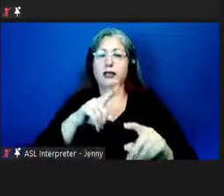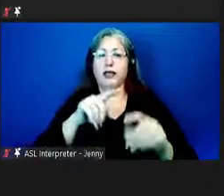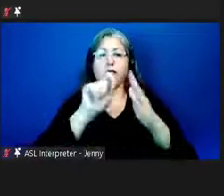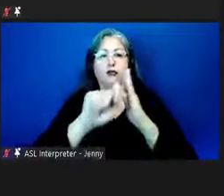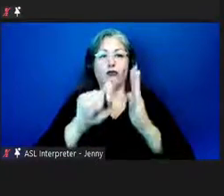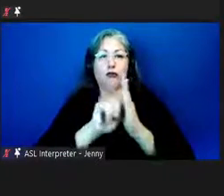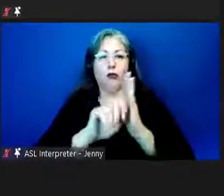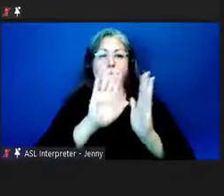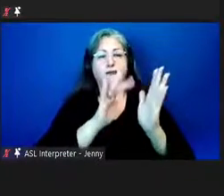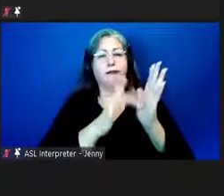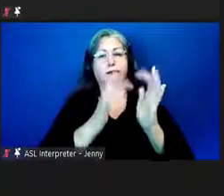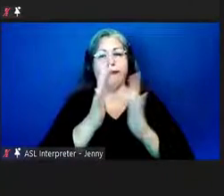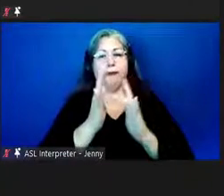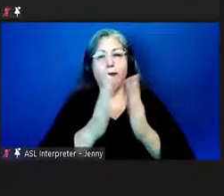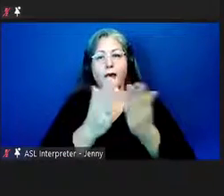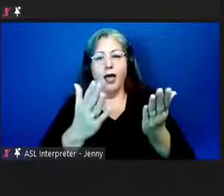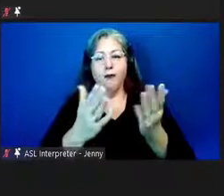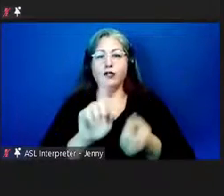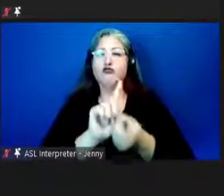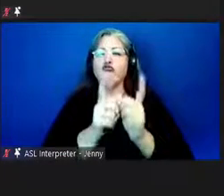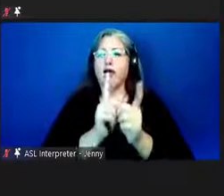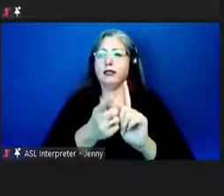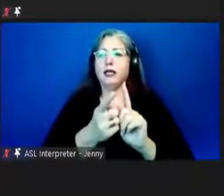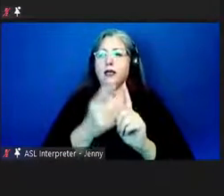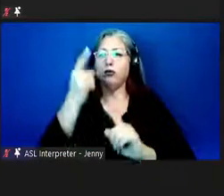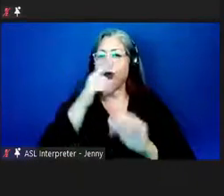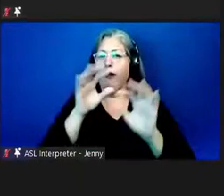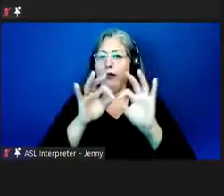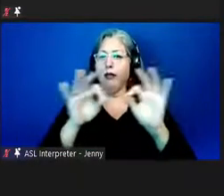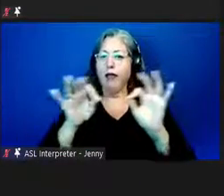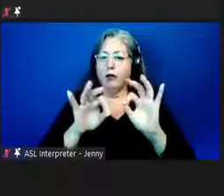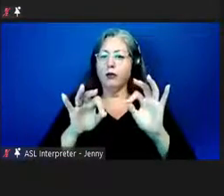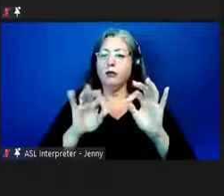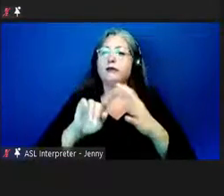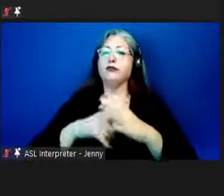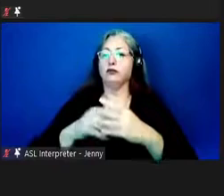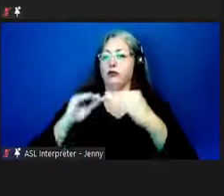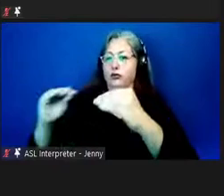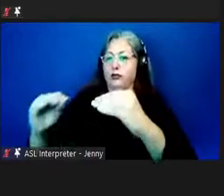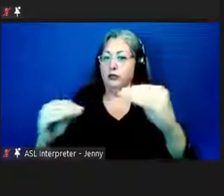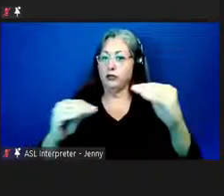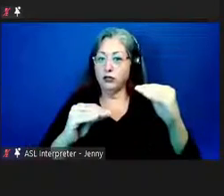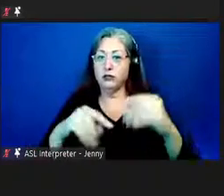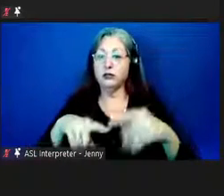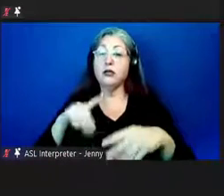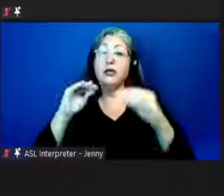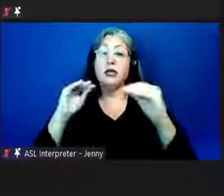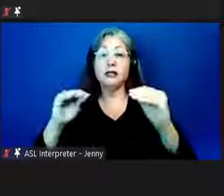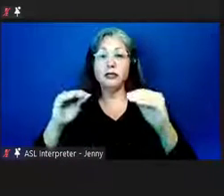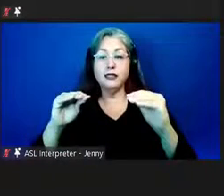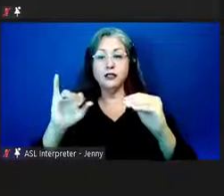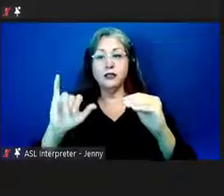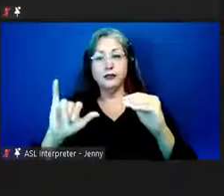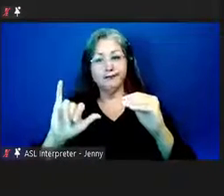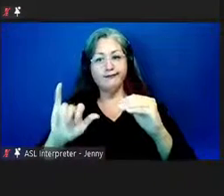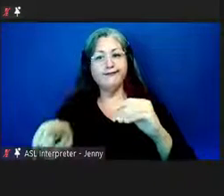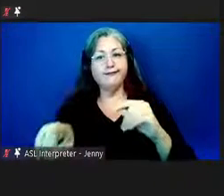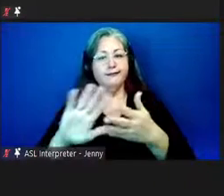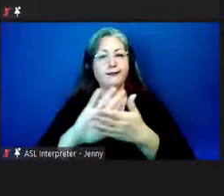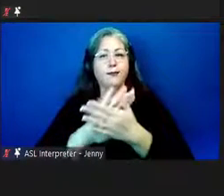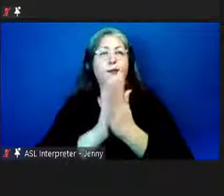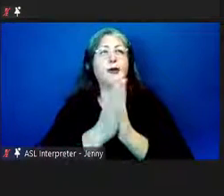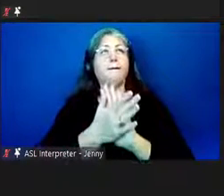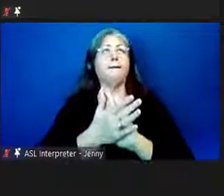bible translating the bible to hawaiian and their teaching and the teaching of course became uh